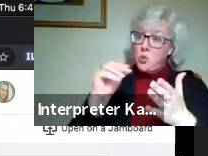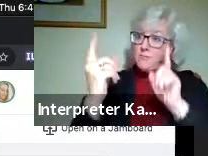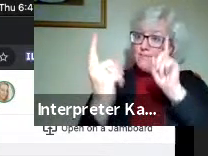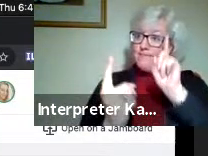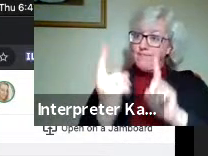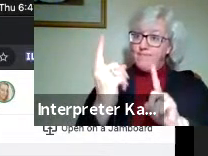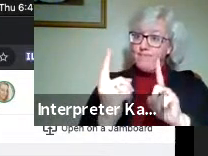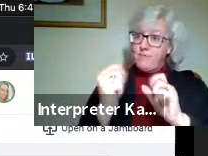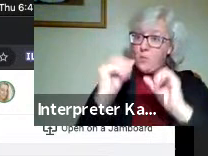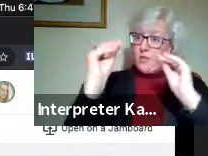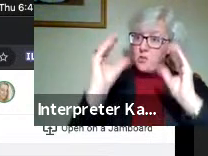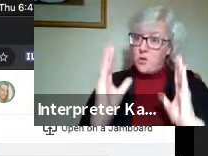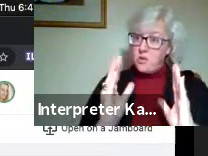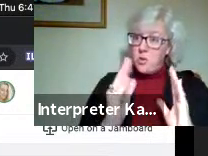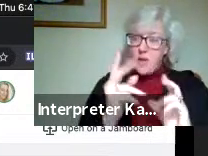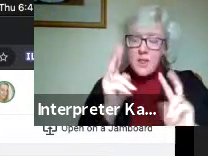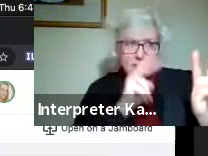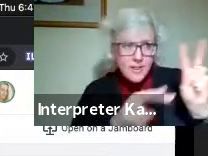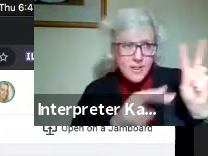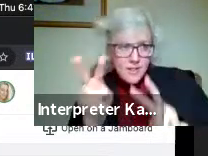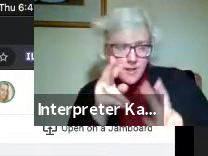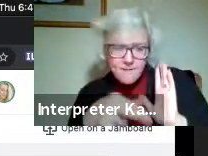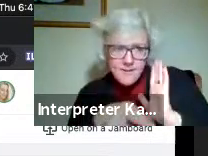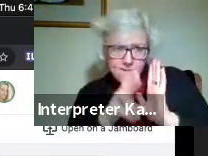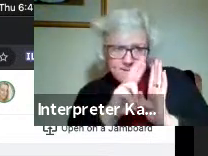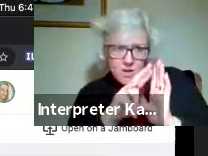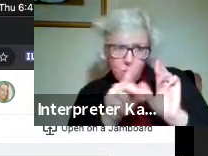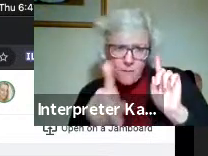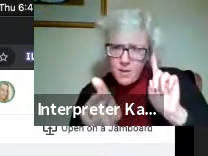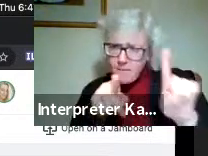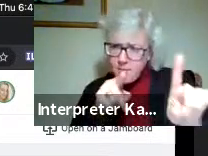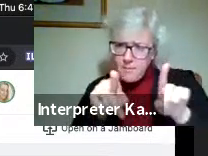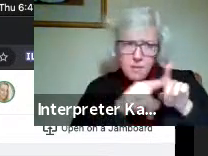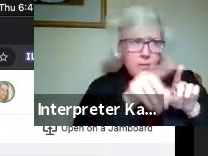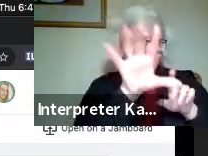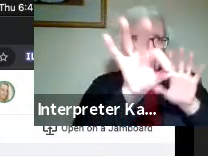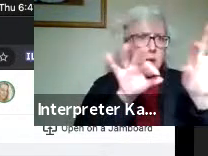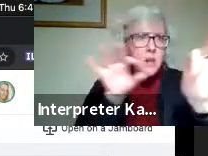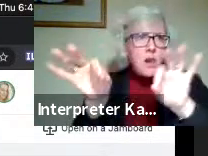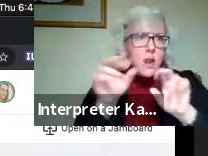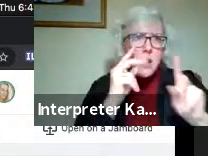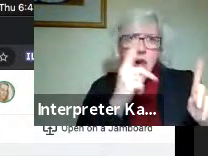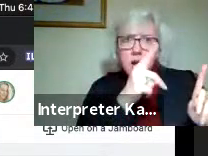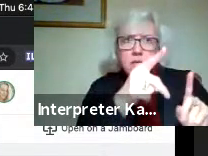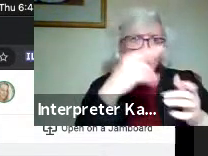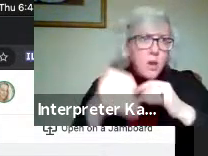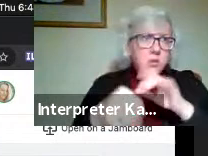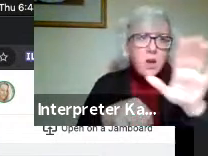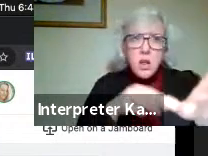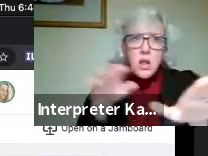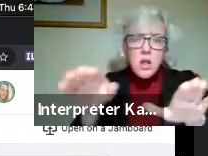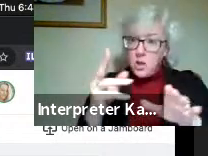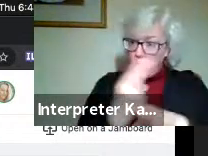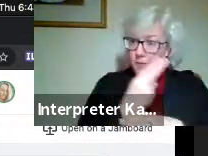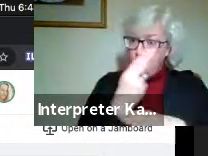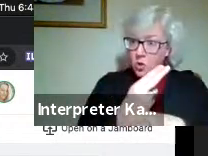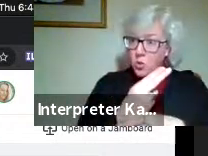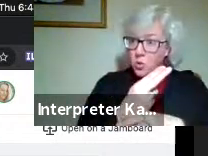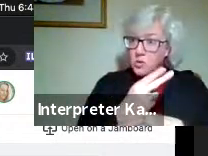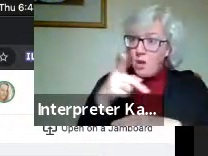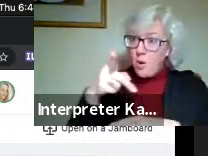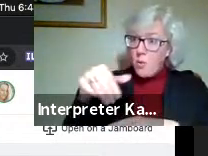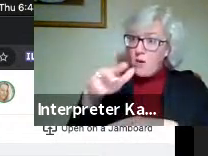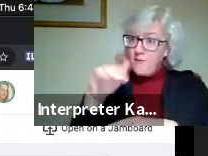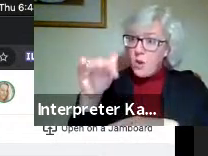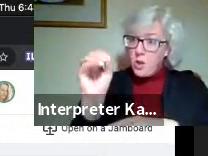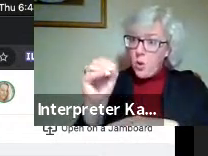and we review potential projects that could be used in a portfolio.